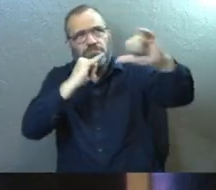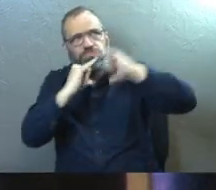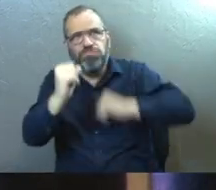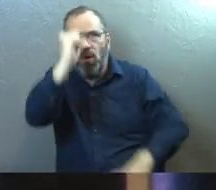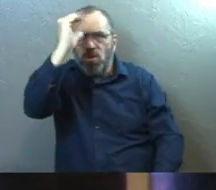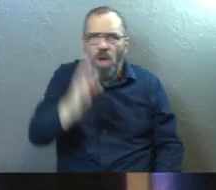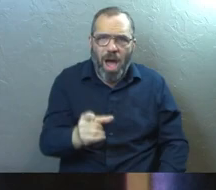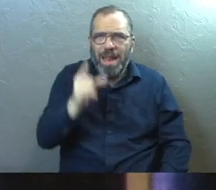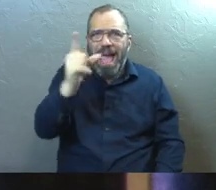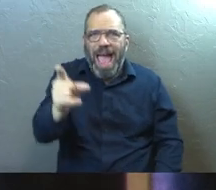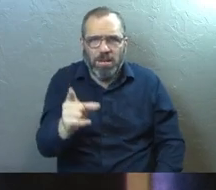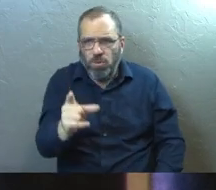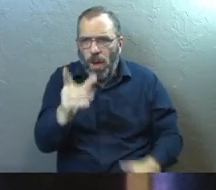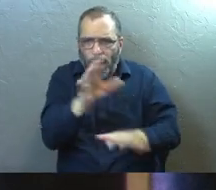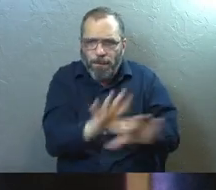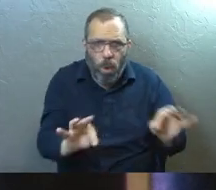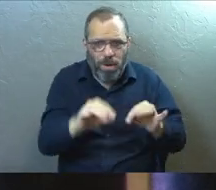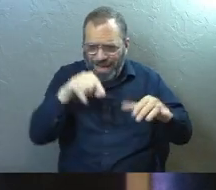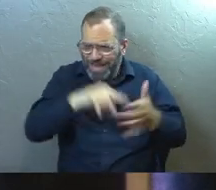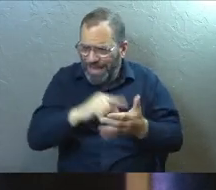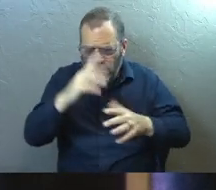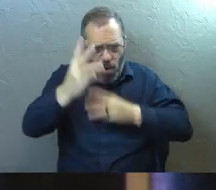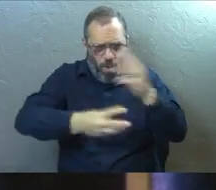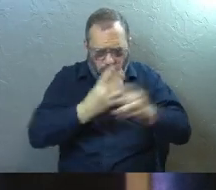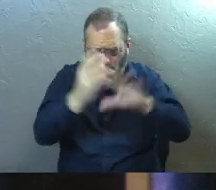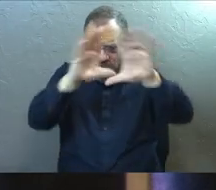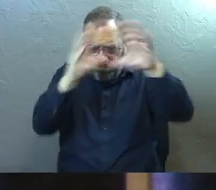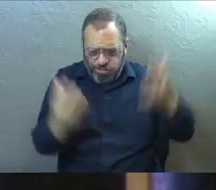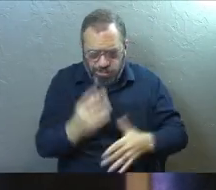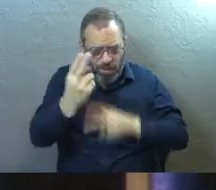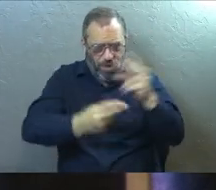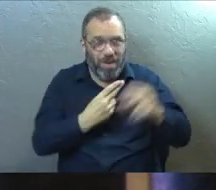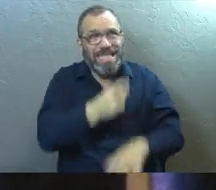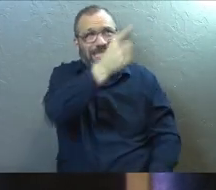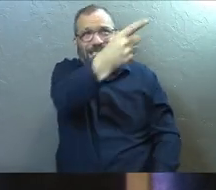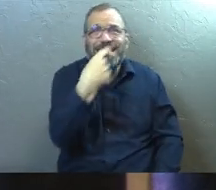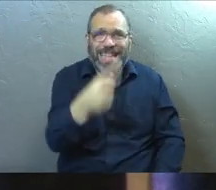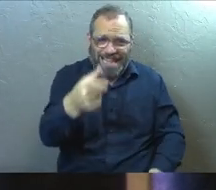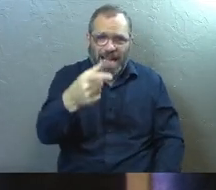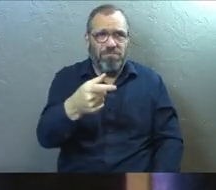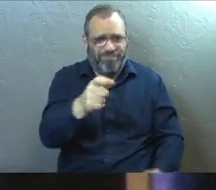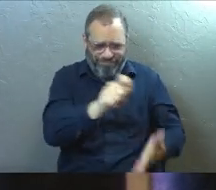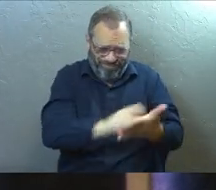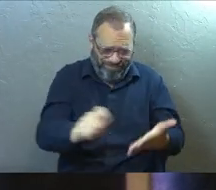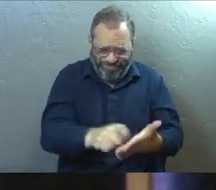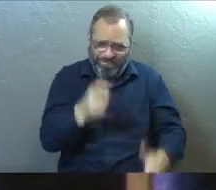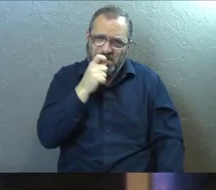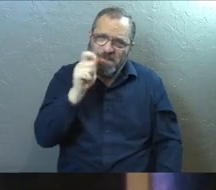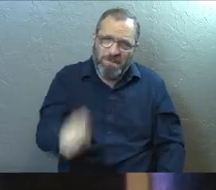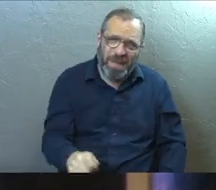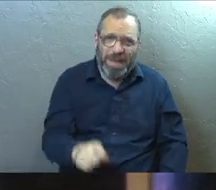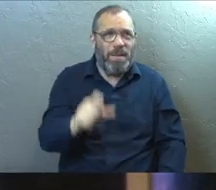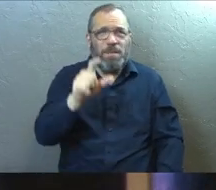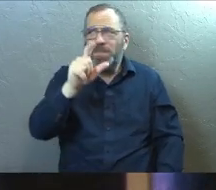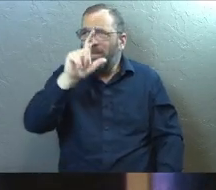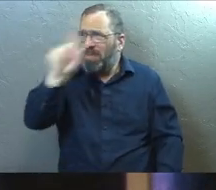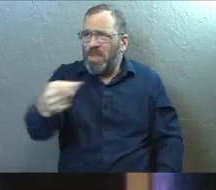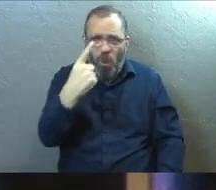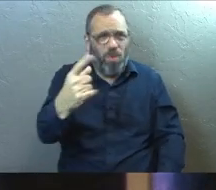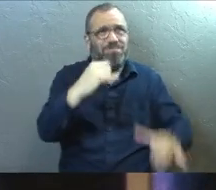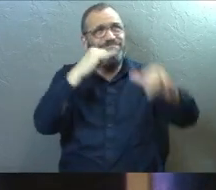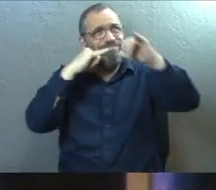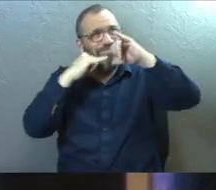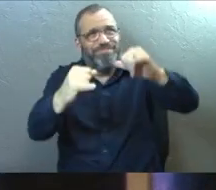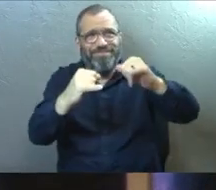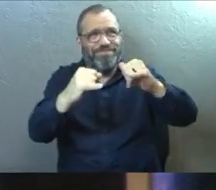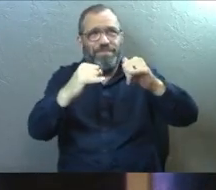the image of God, and you matter in this universe because he said so, right? It's the only like